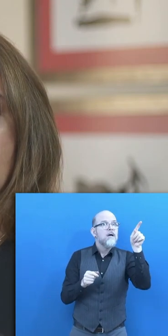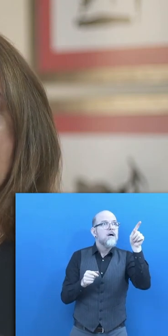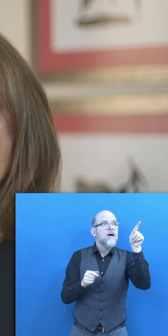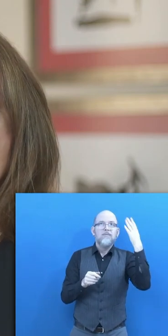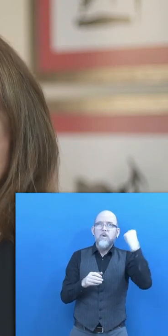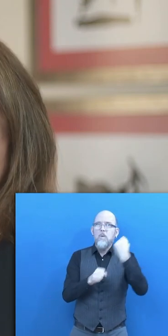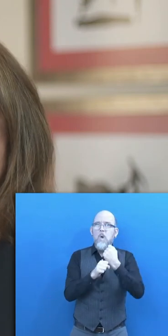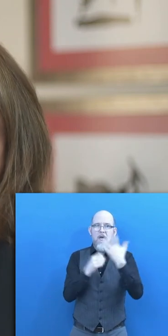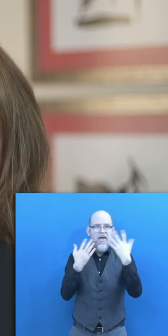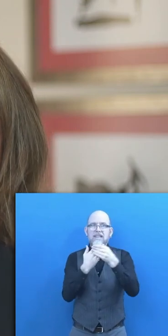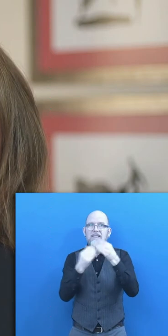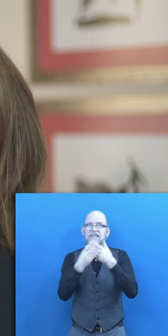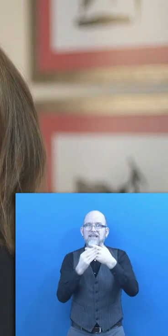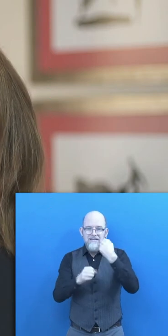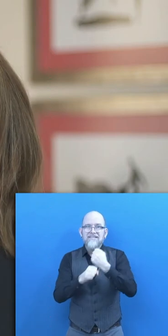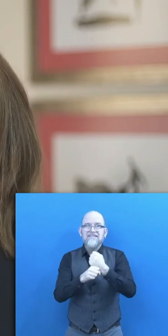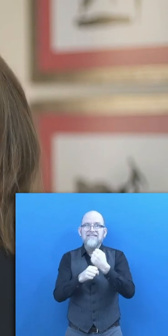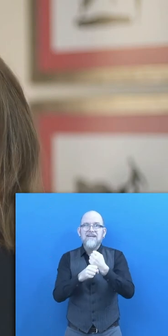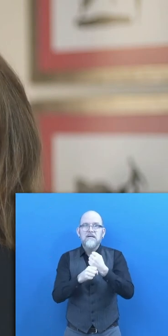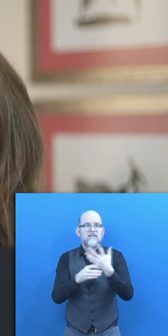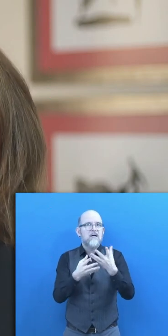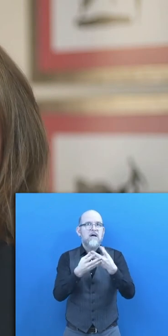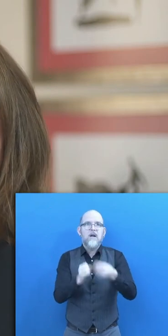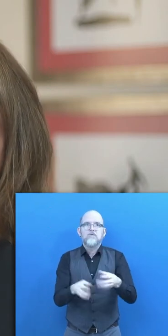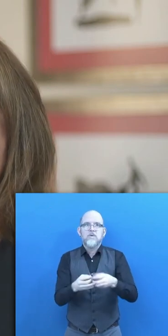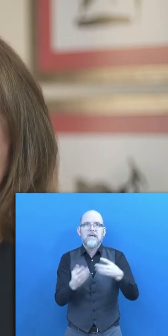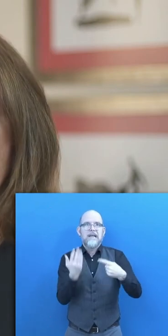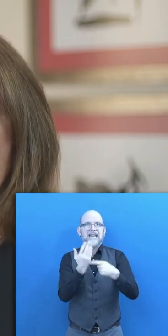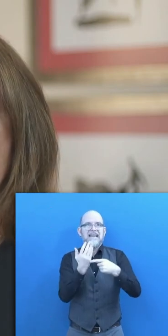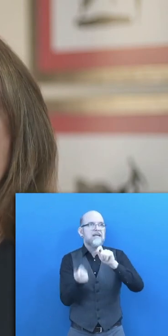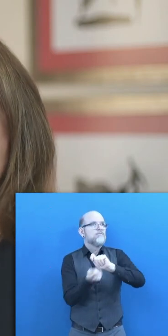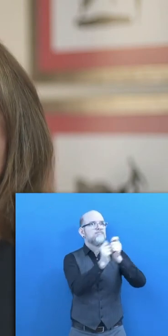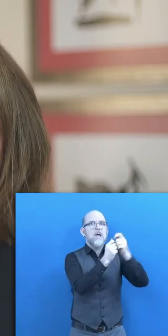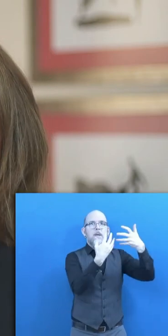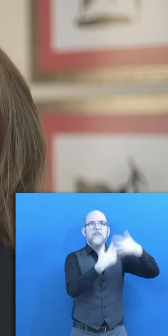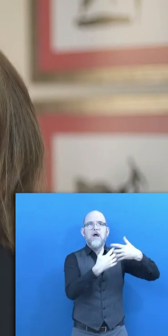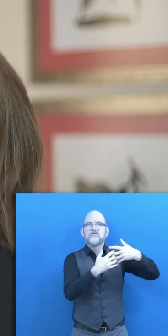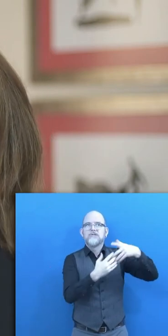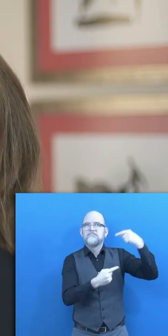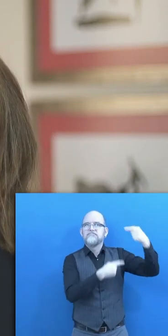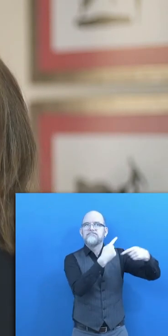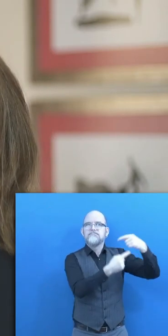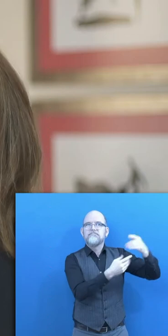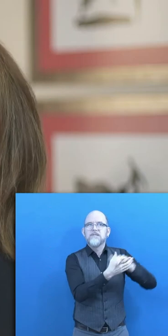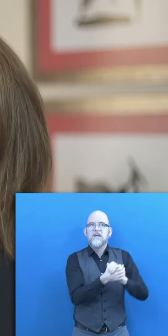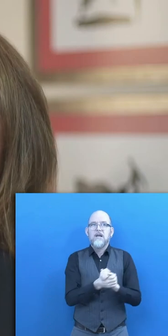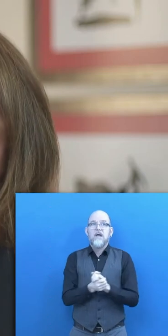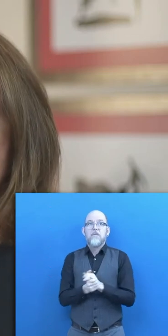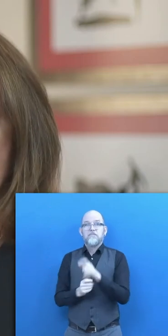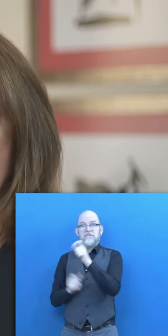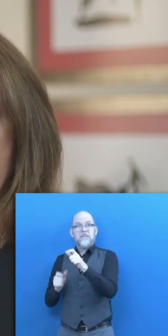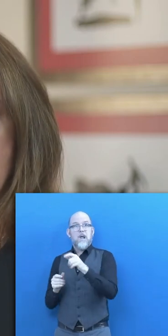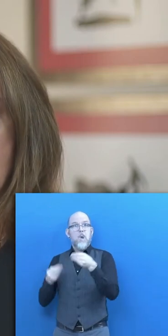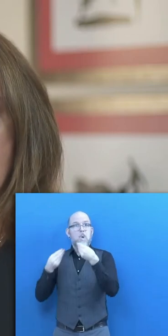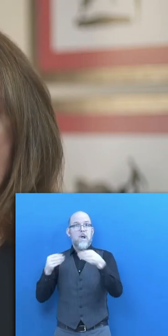Therefore, we are already seeing a decrease in the demand of low-skilled or manual